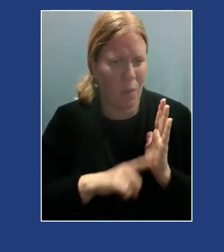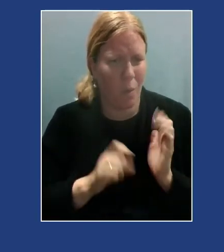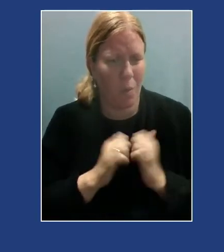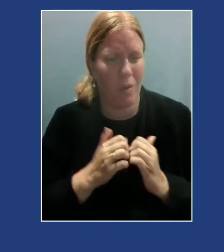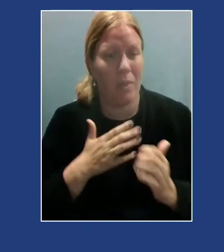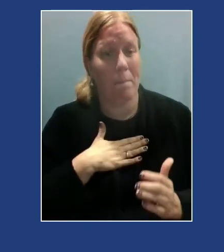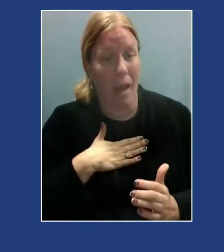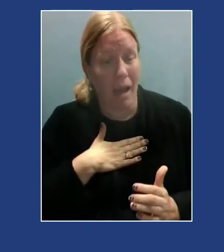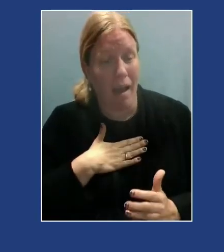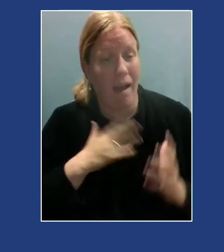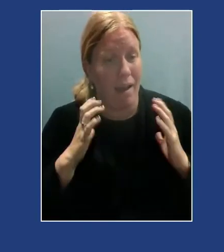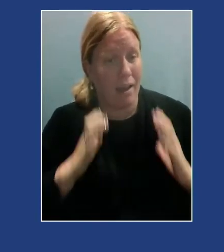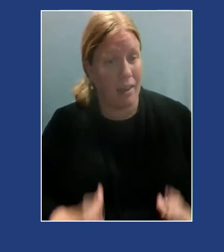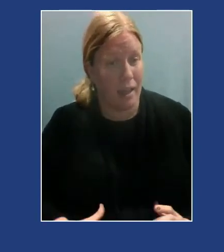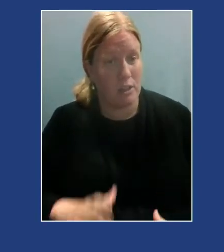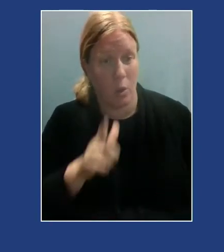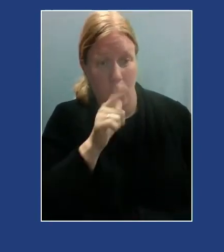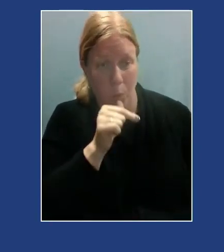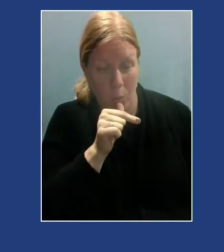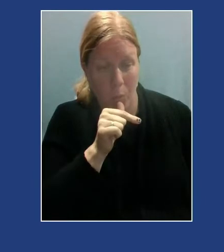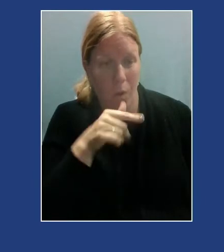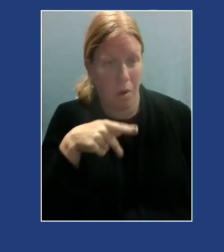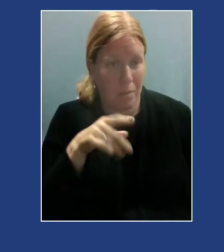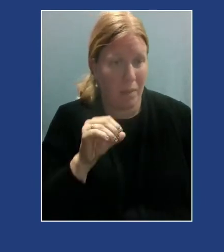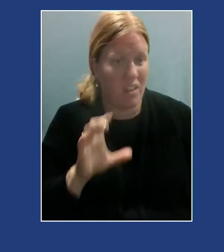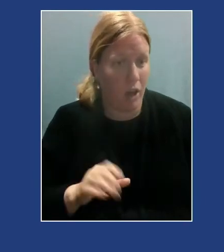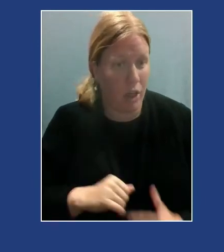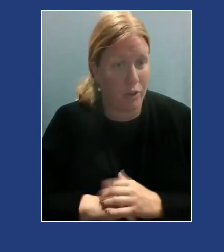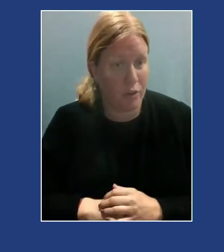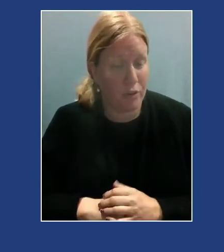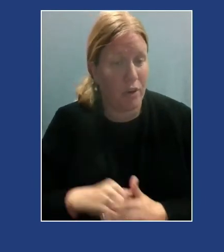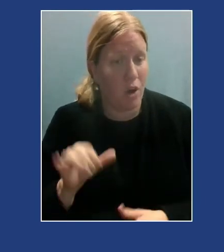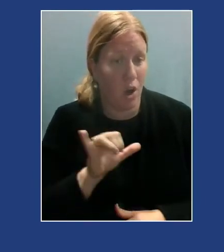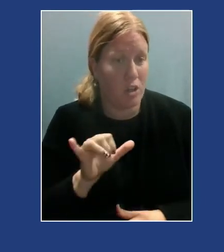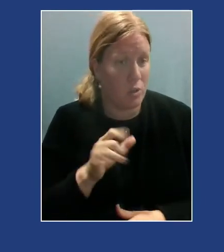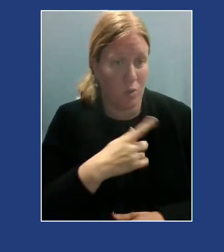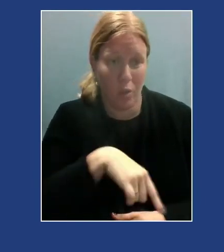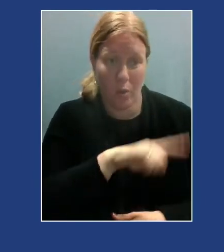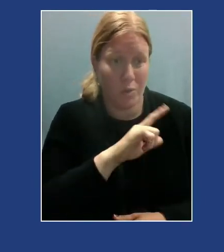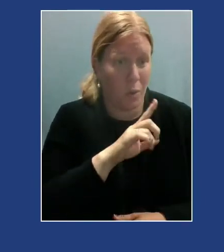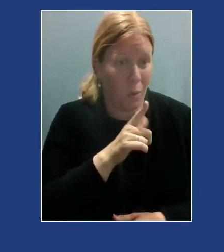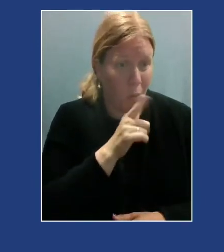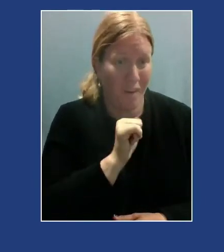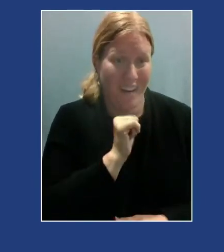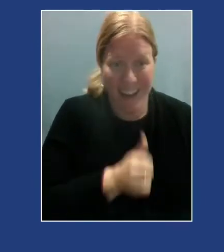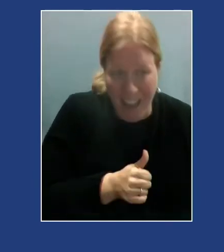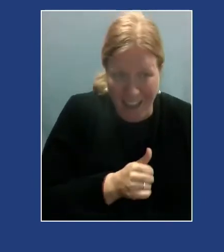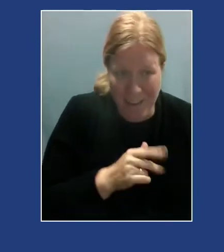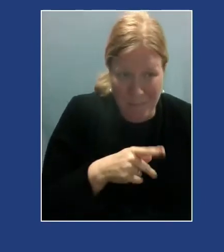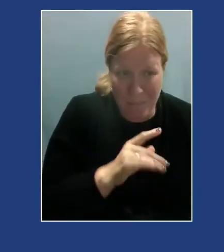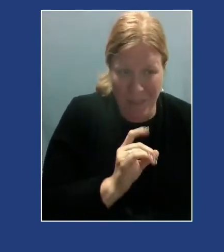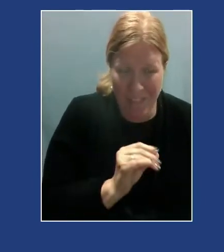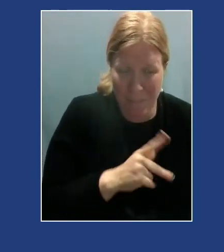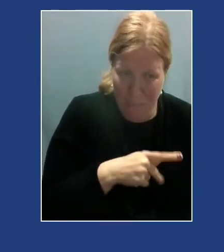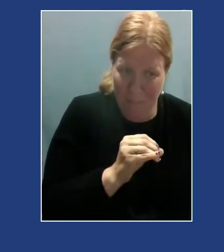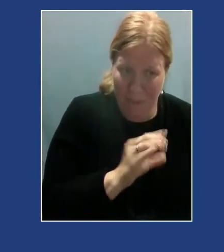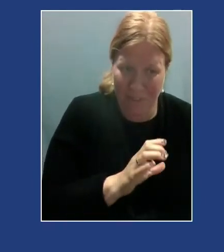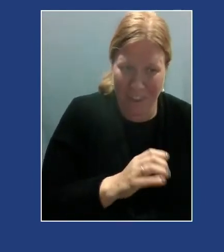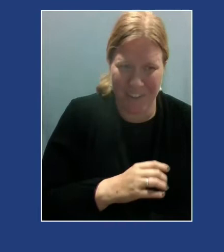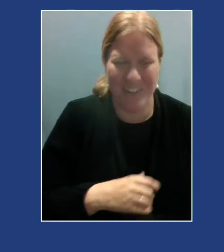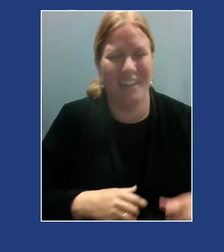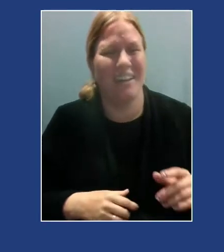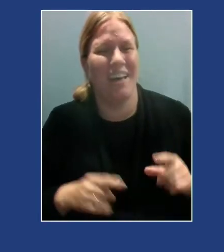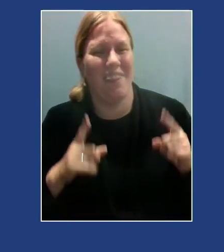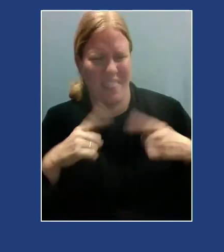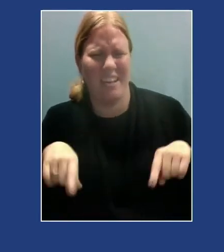Indigenous, and folks of color, but I also ask these questions to my folks who are not, right? And so these are questions for everyone to